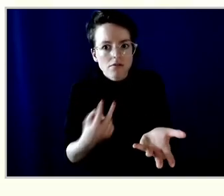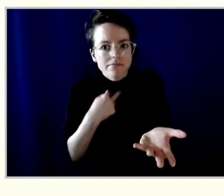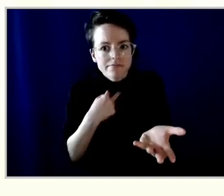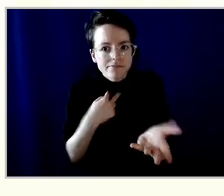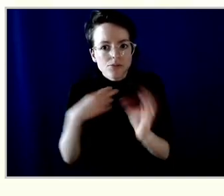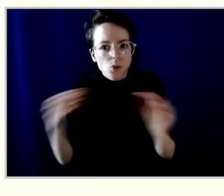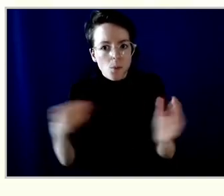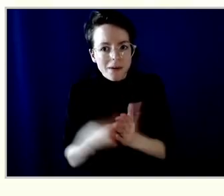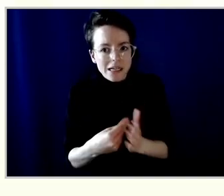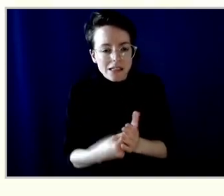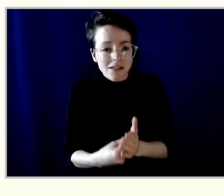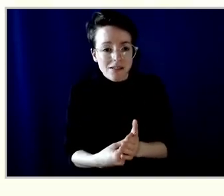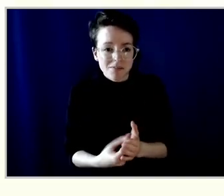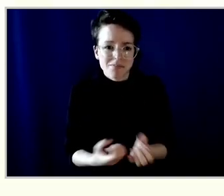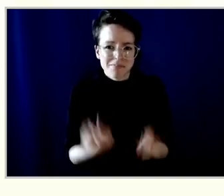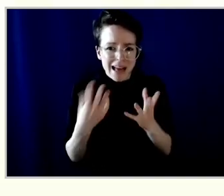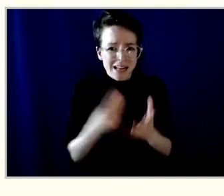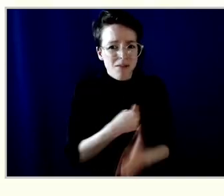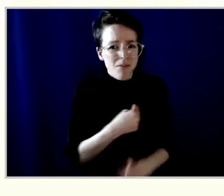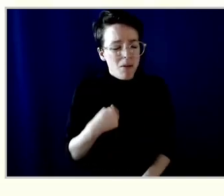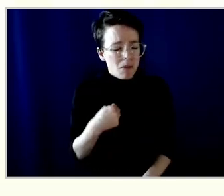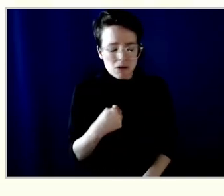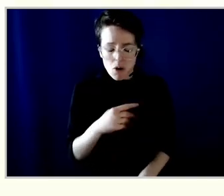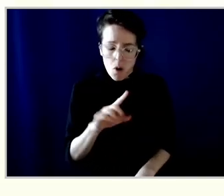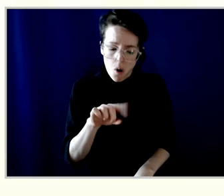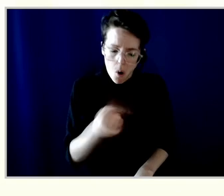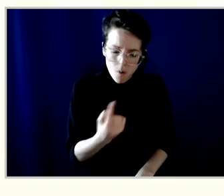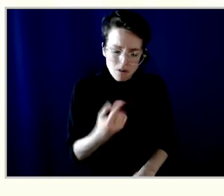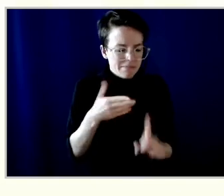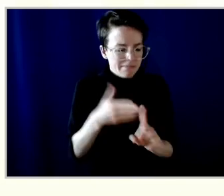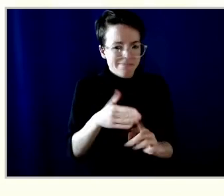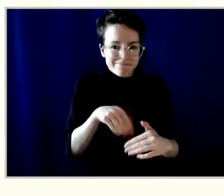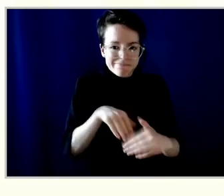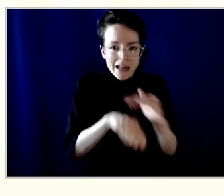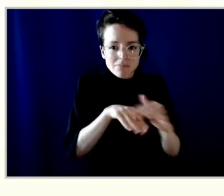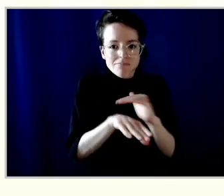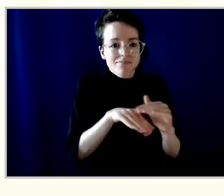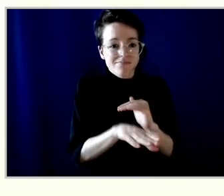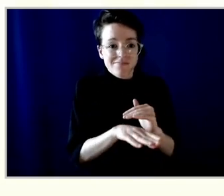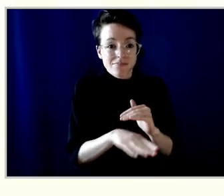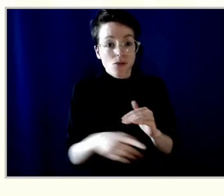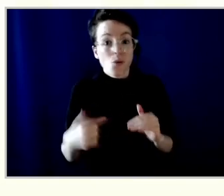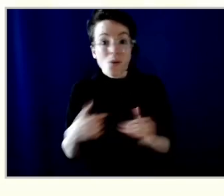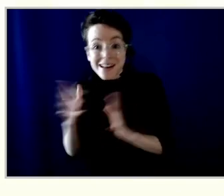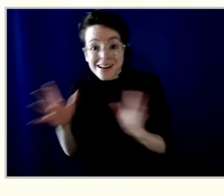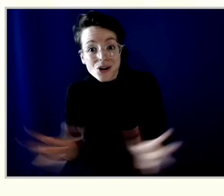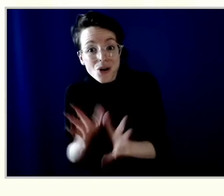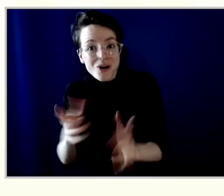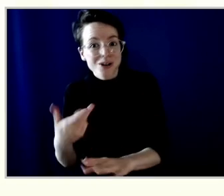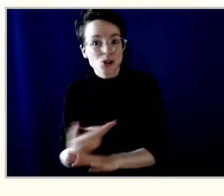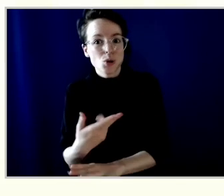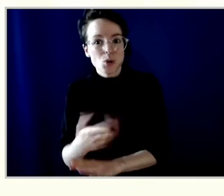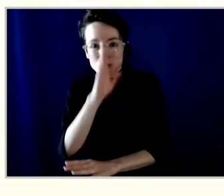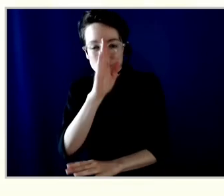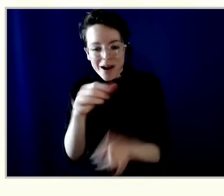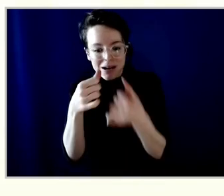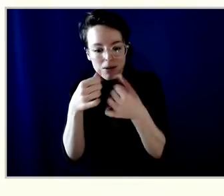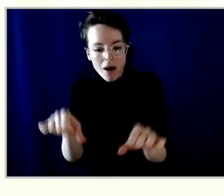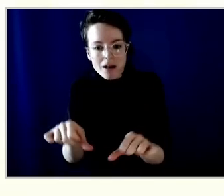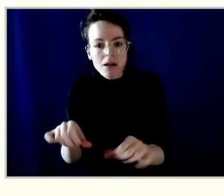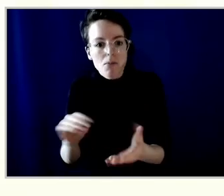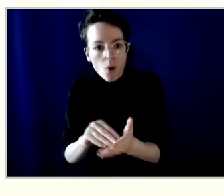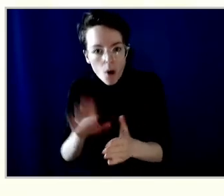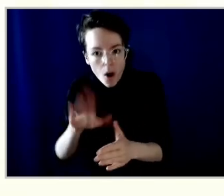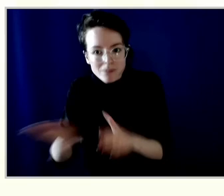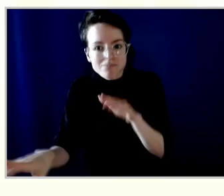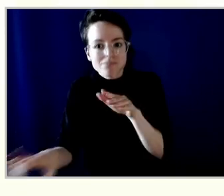to the branch. We really try to get folks on direct deposit so that they can kind of have their money automatically come into their account. We don't have online